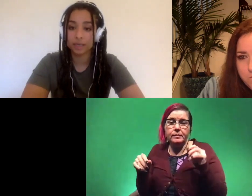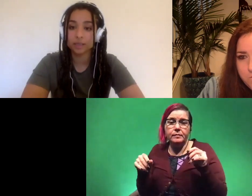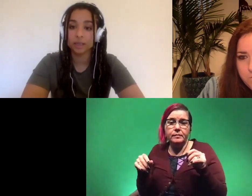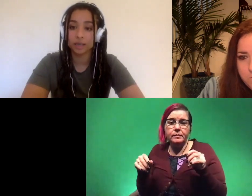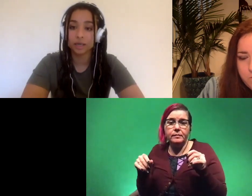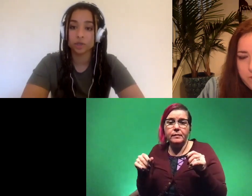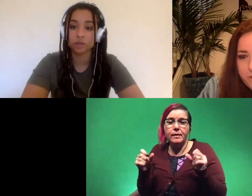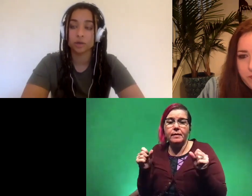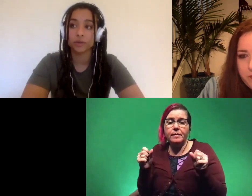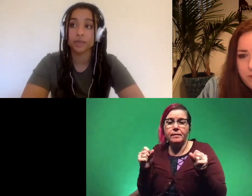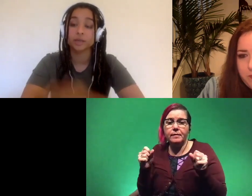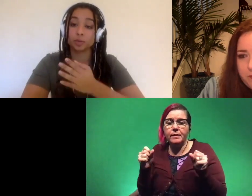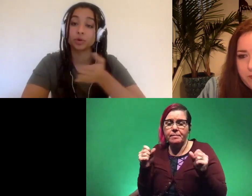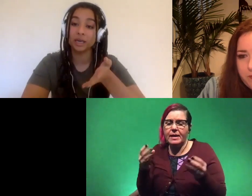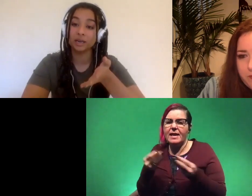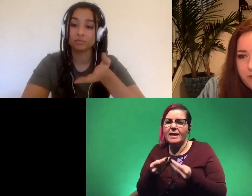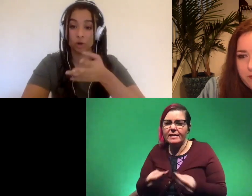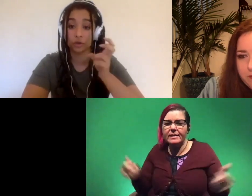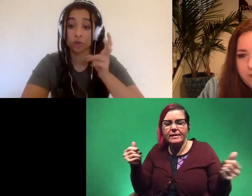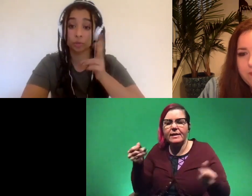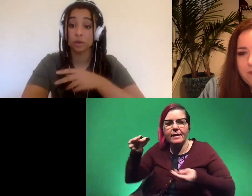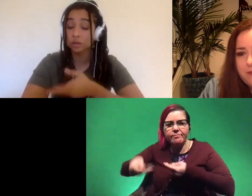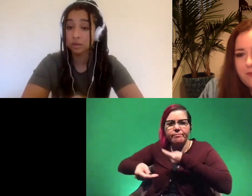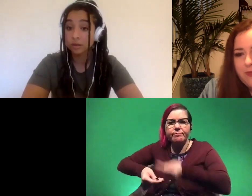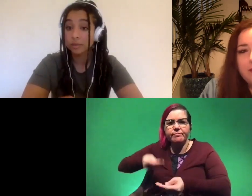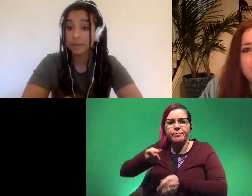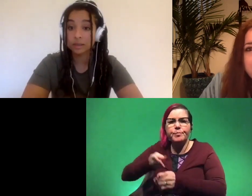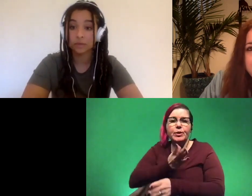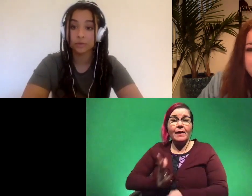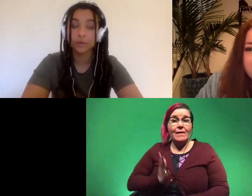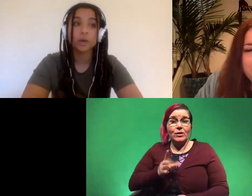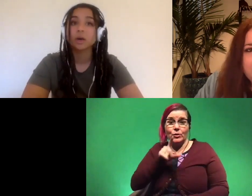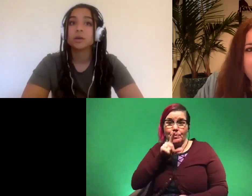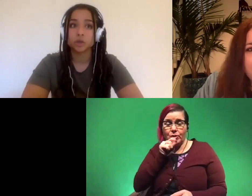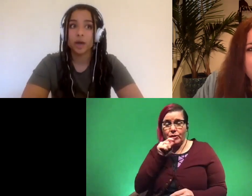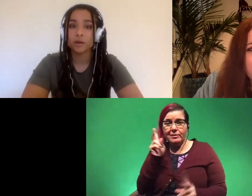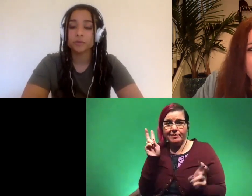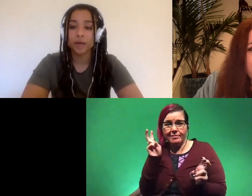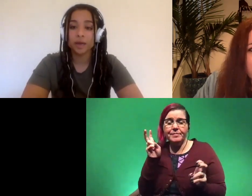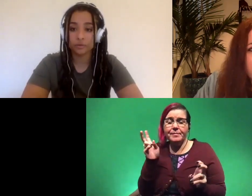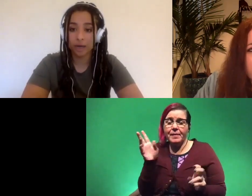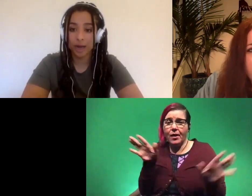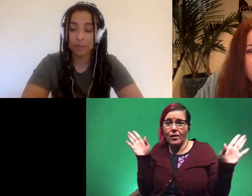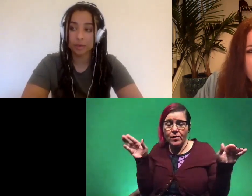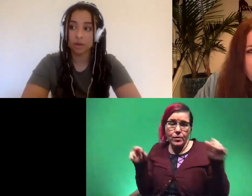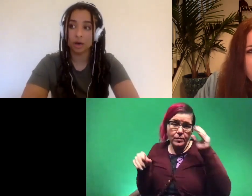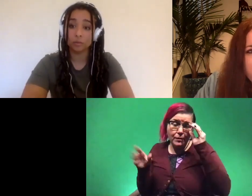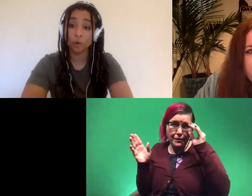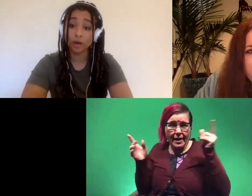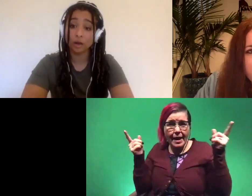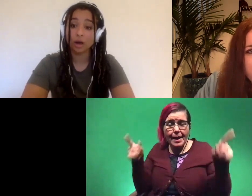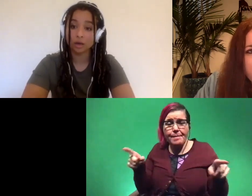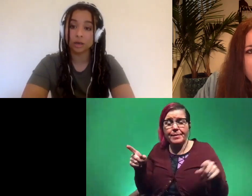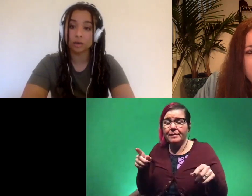extinct lineages of things that are pre-official birds basically flew so yeah their flight flight happened um